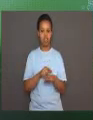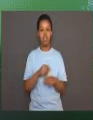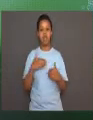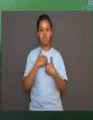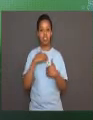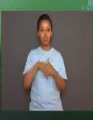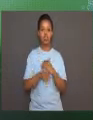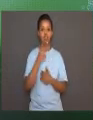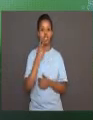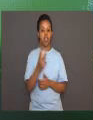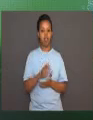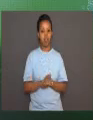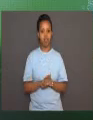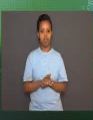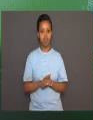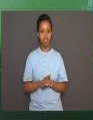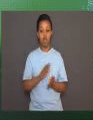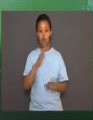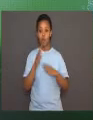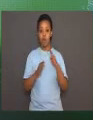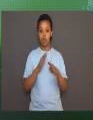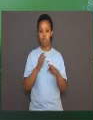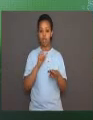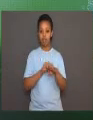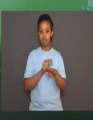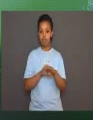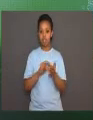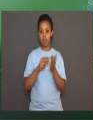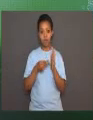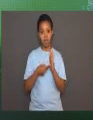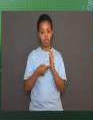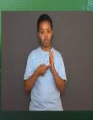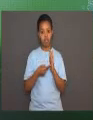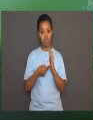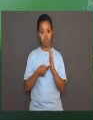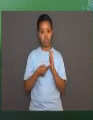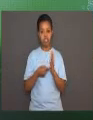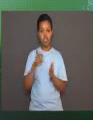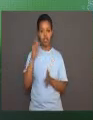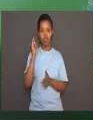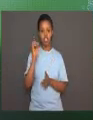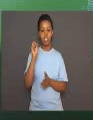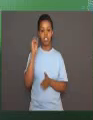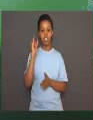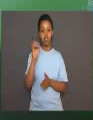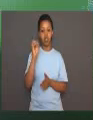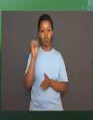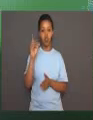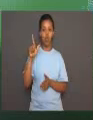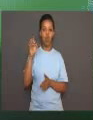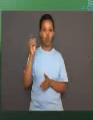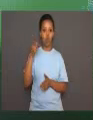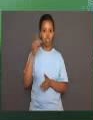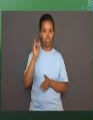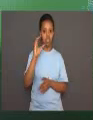animals. A biological clock is a physiological process in